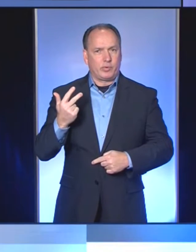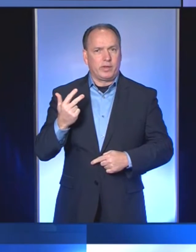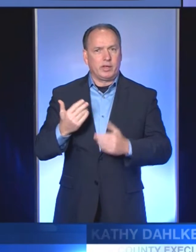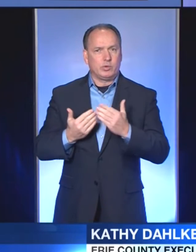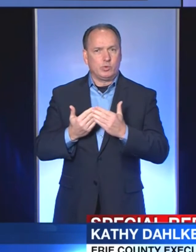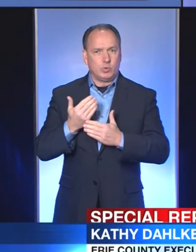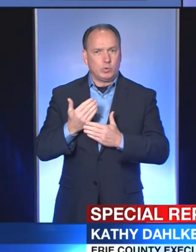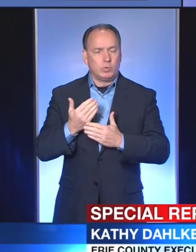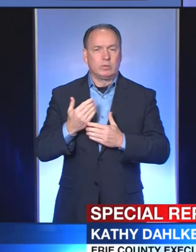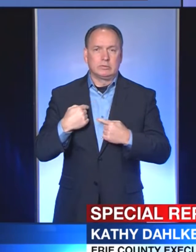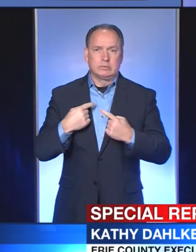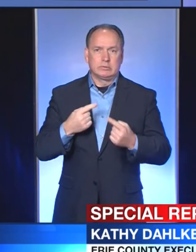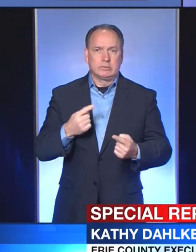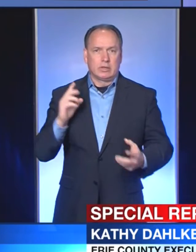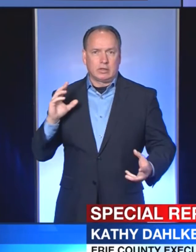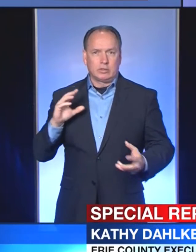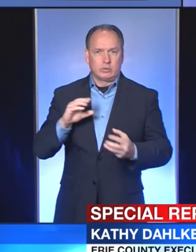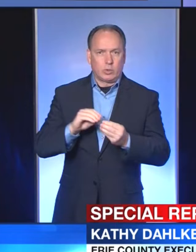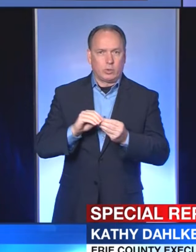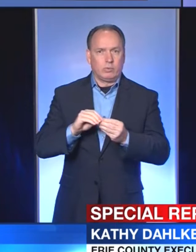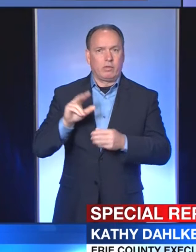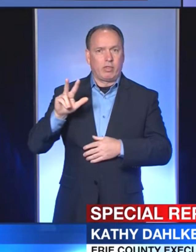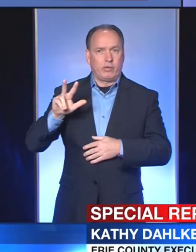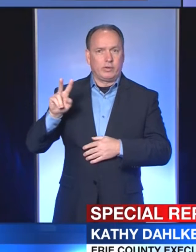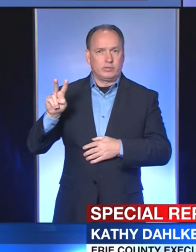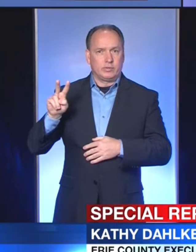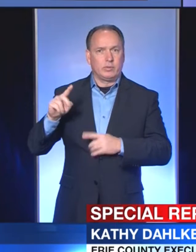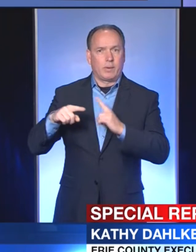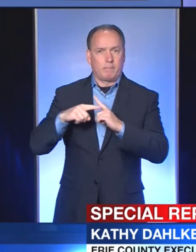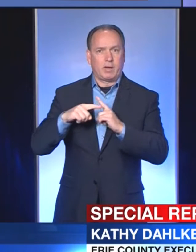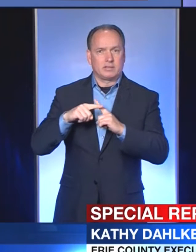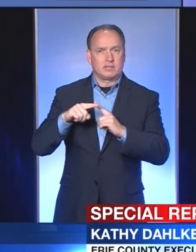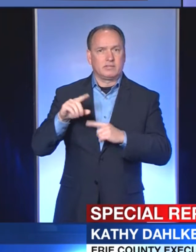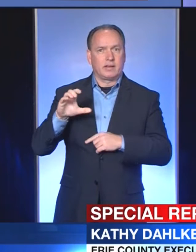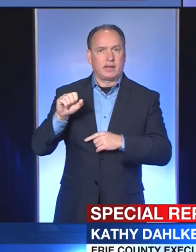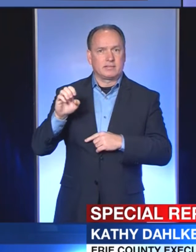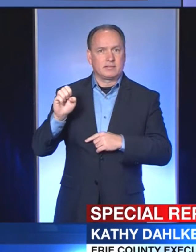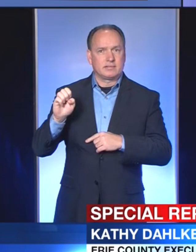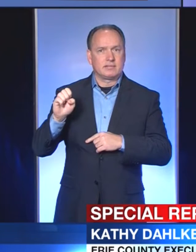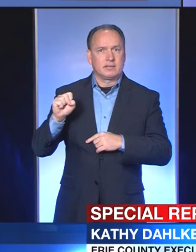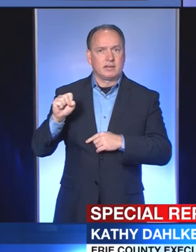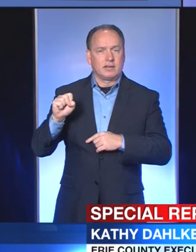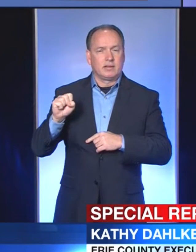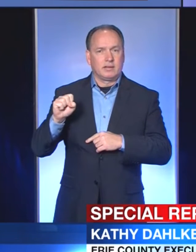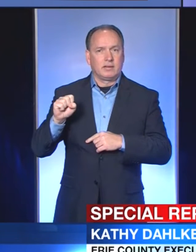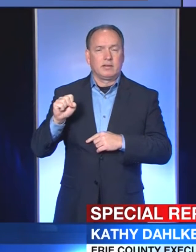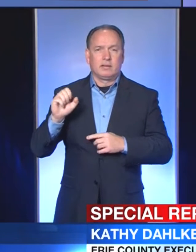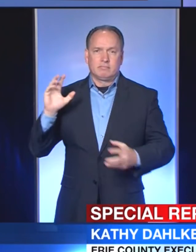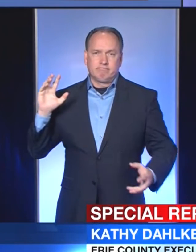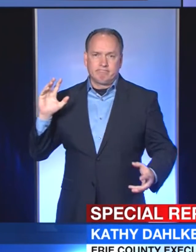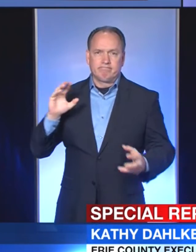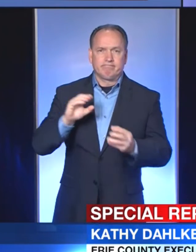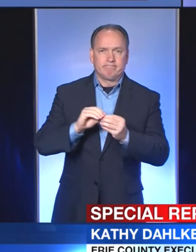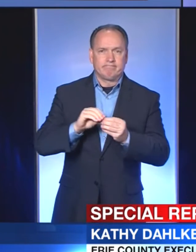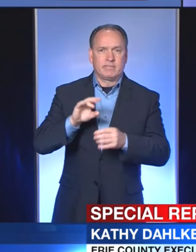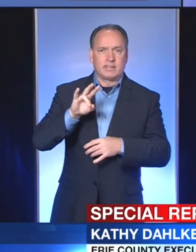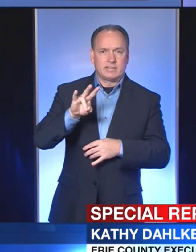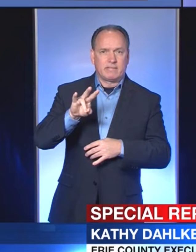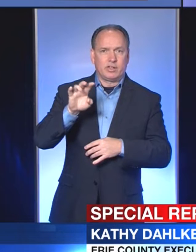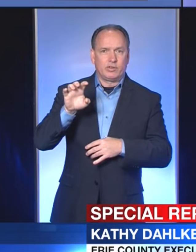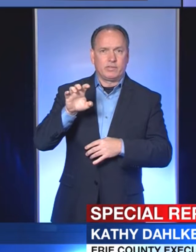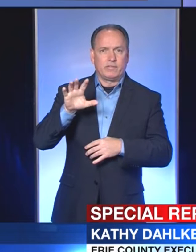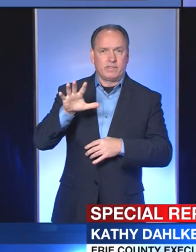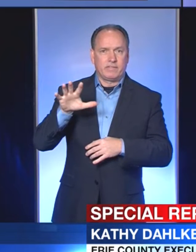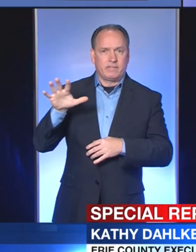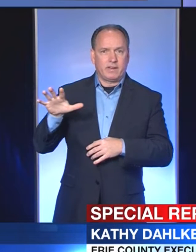total of 32 positive cases, and we have 755 total negatives to report.